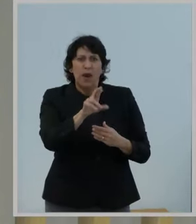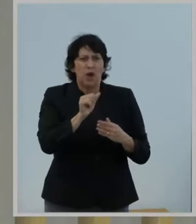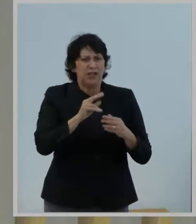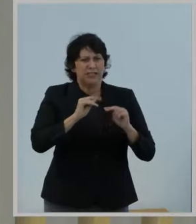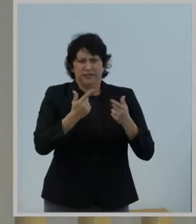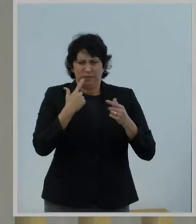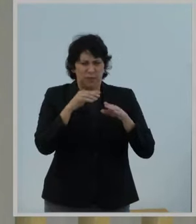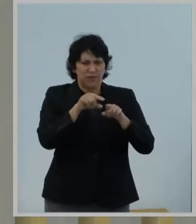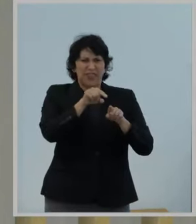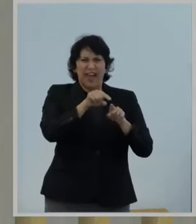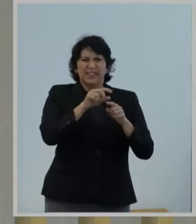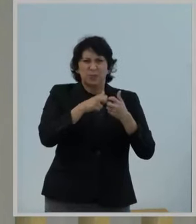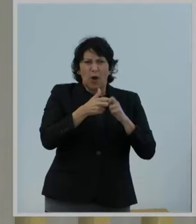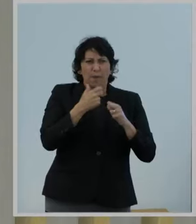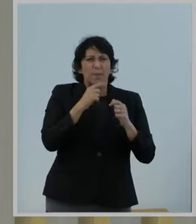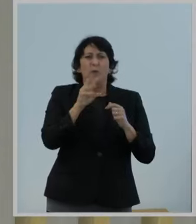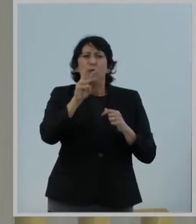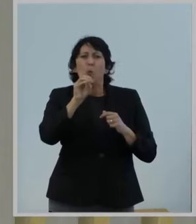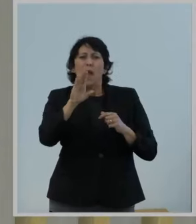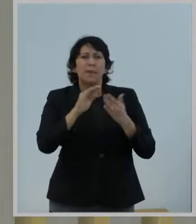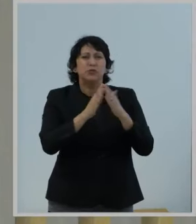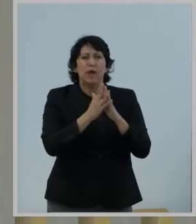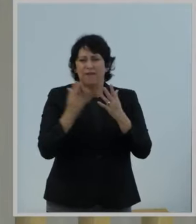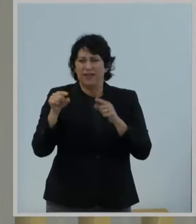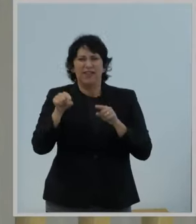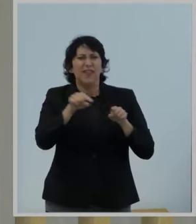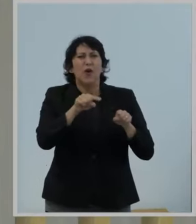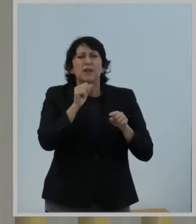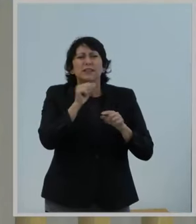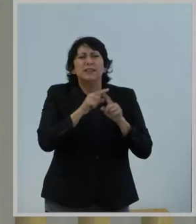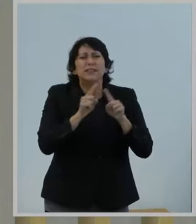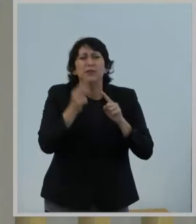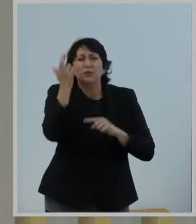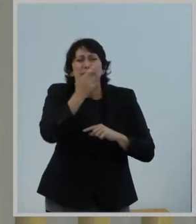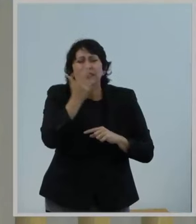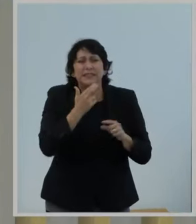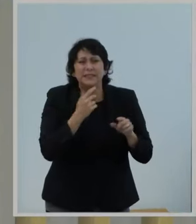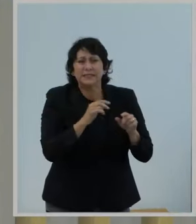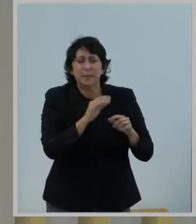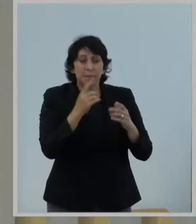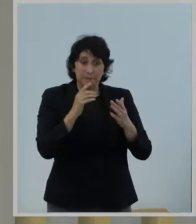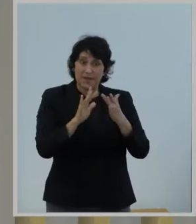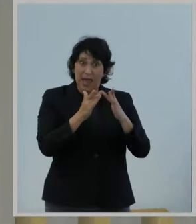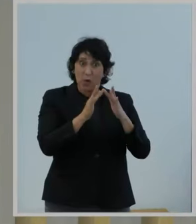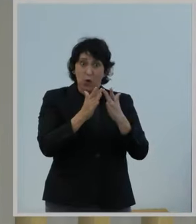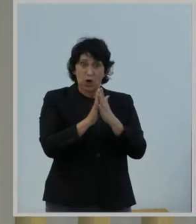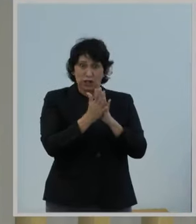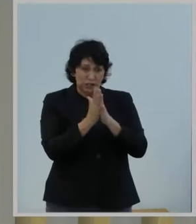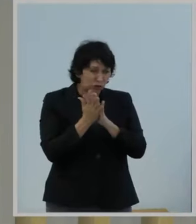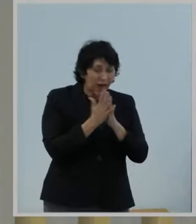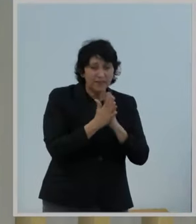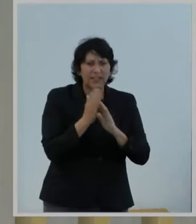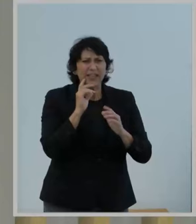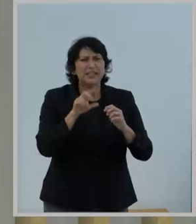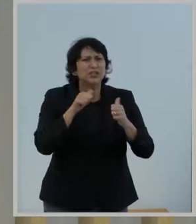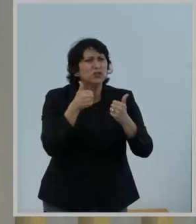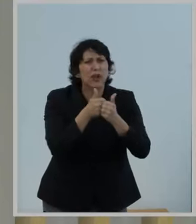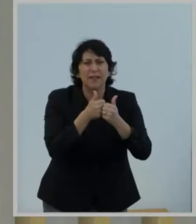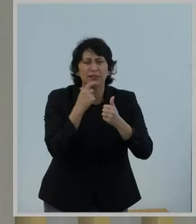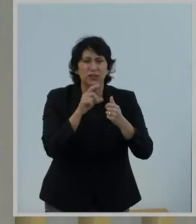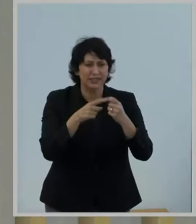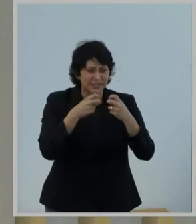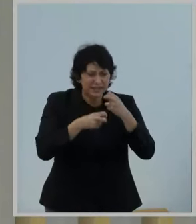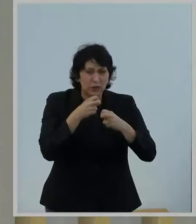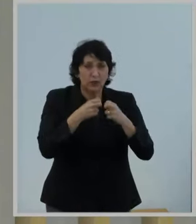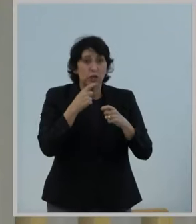needs of VoIP and web traffic at the same time. Look, network engineering is hard and competitive, and most of the advances in this area are about managing